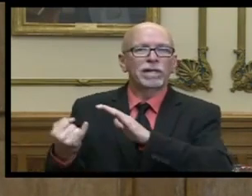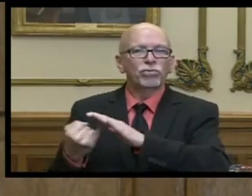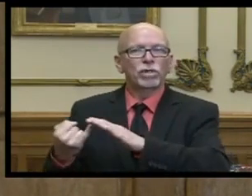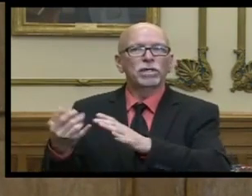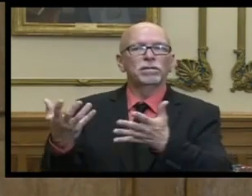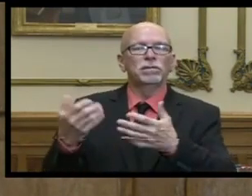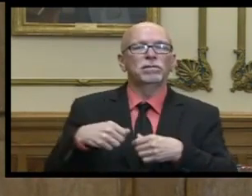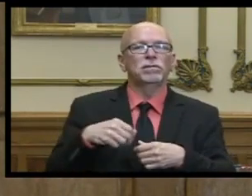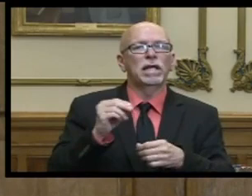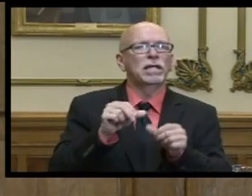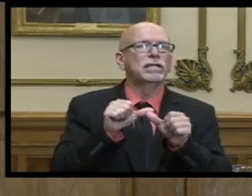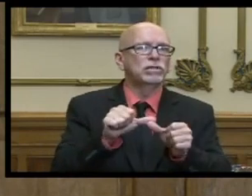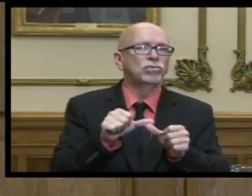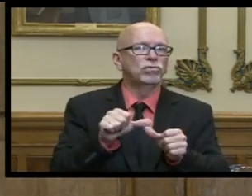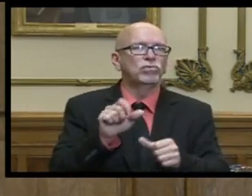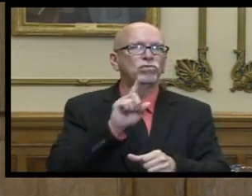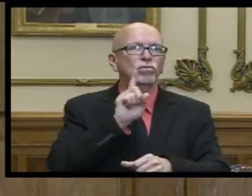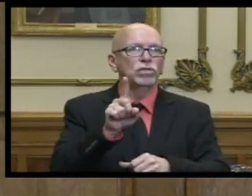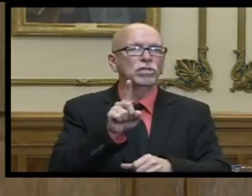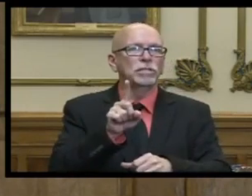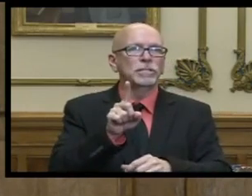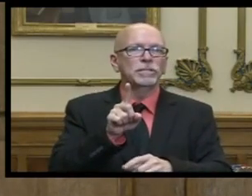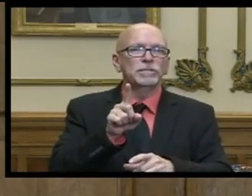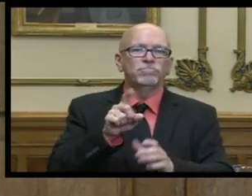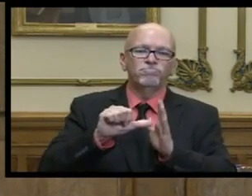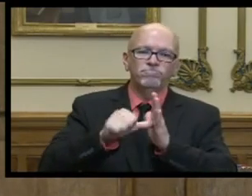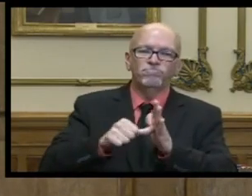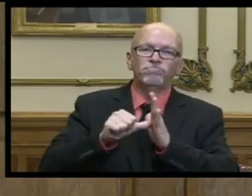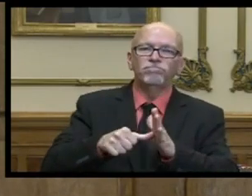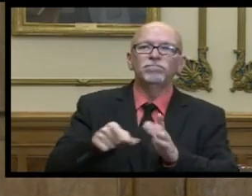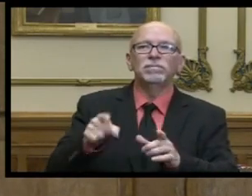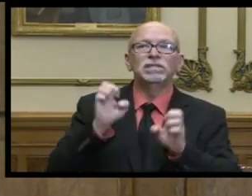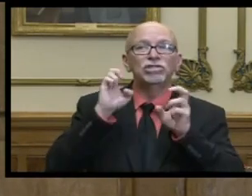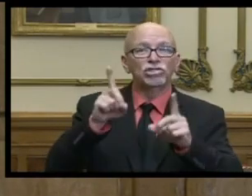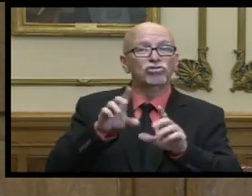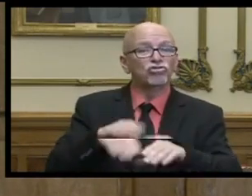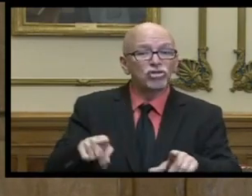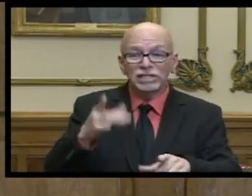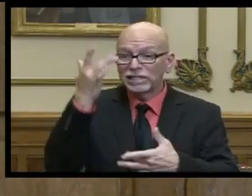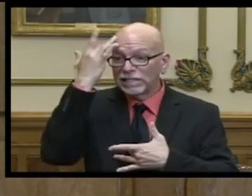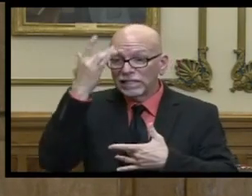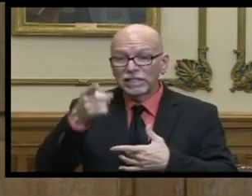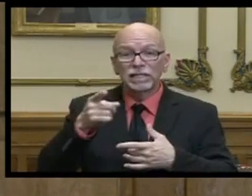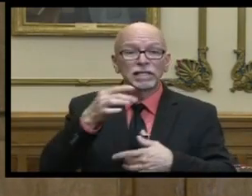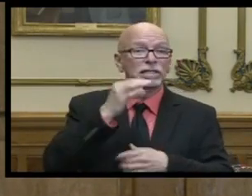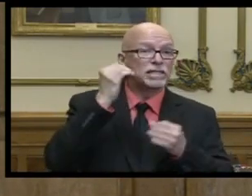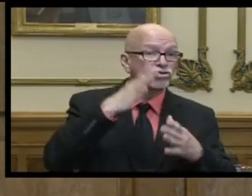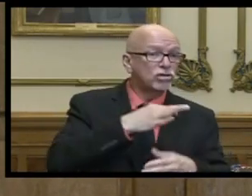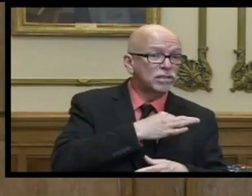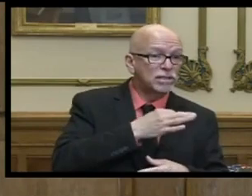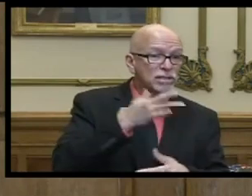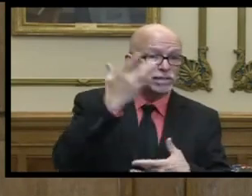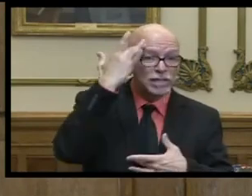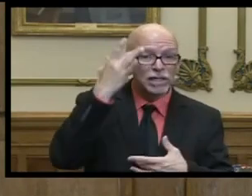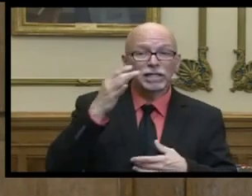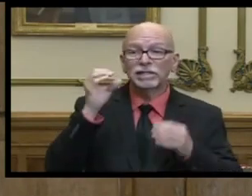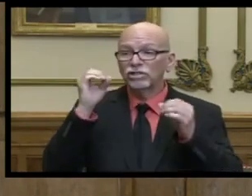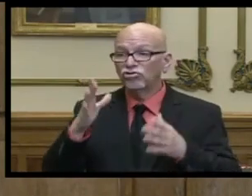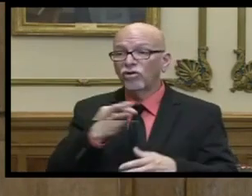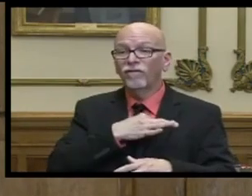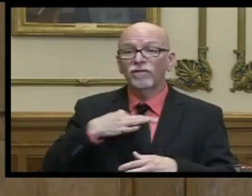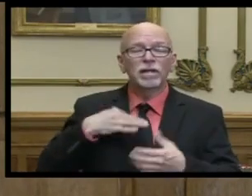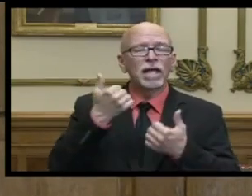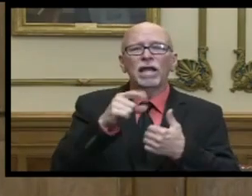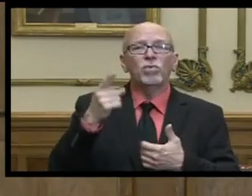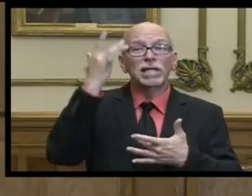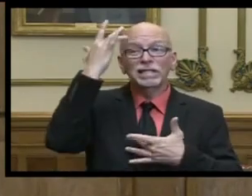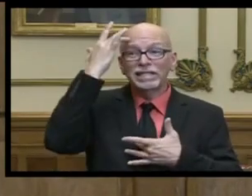and continuing to really pound home the education that children that are sick faculty that are sick staff that are sick teachers no one